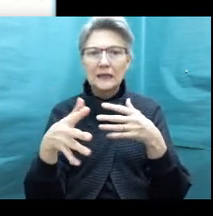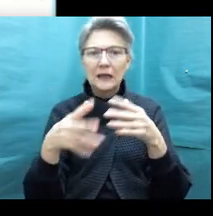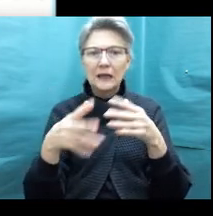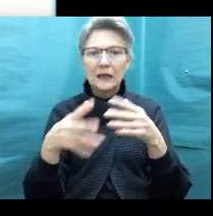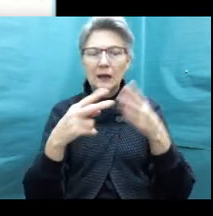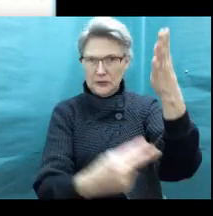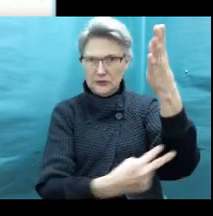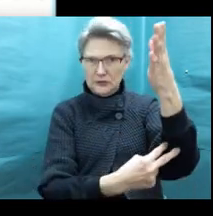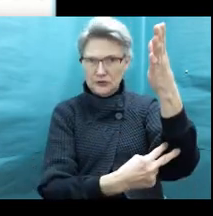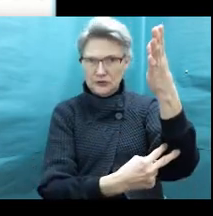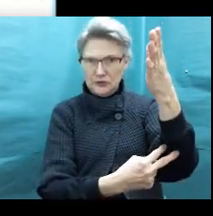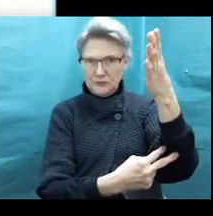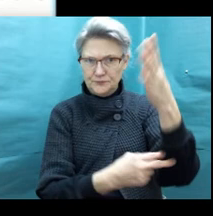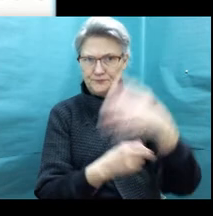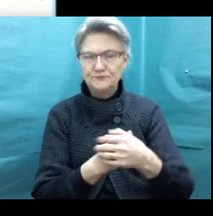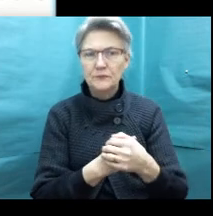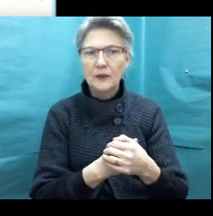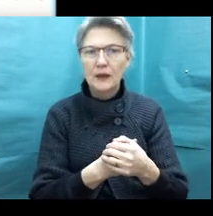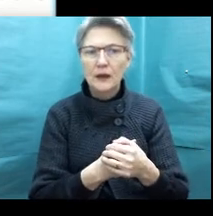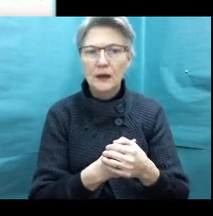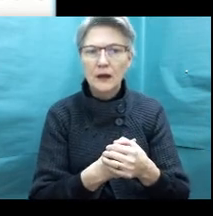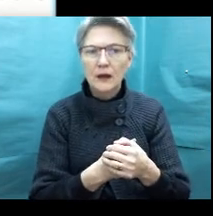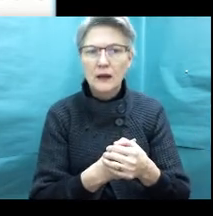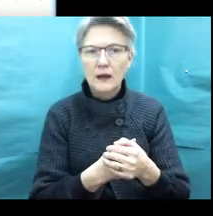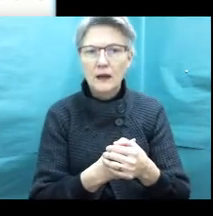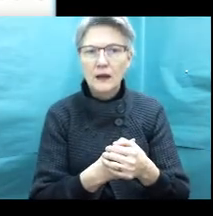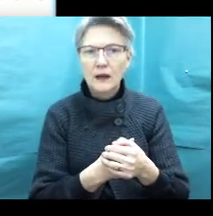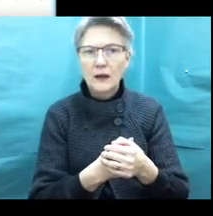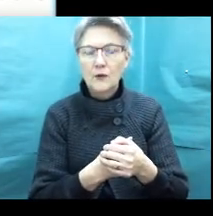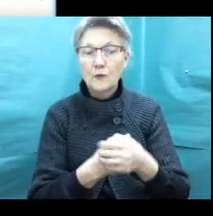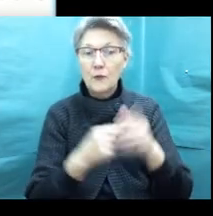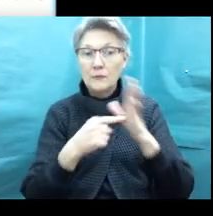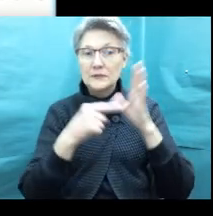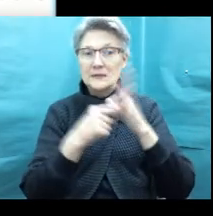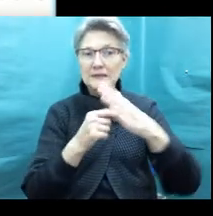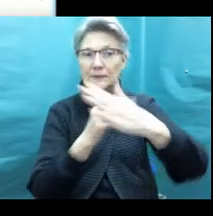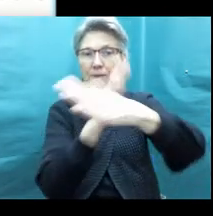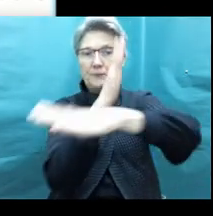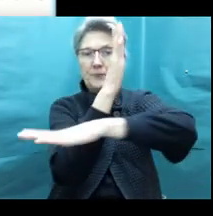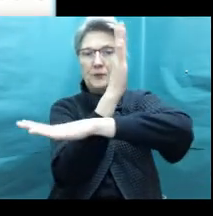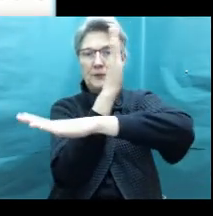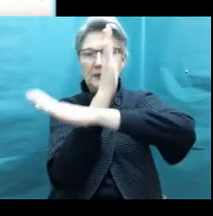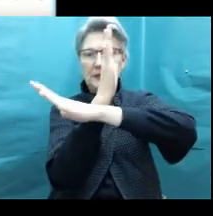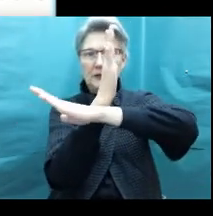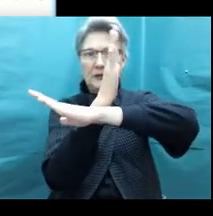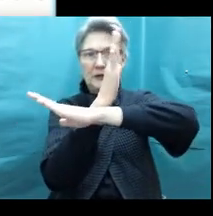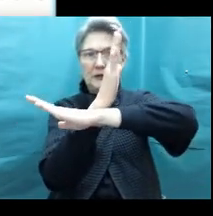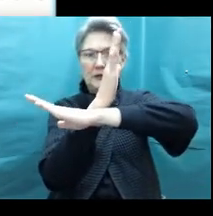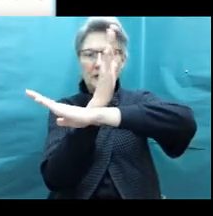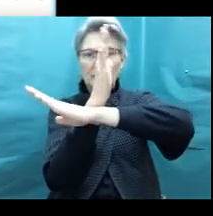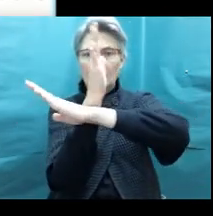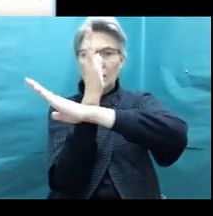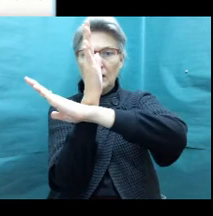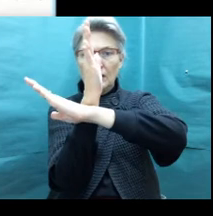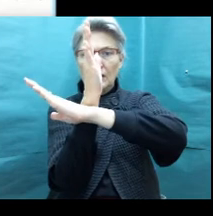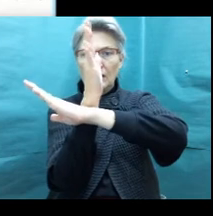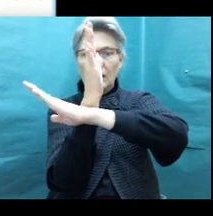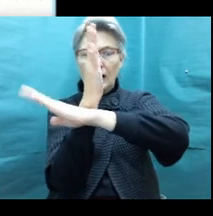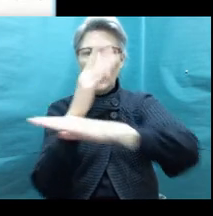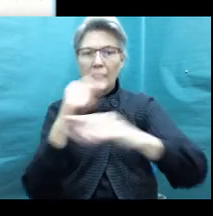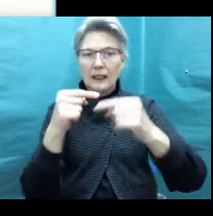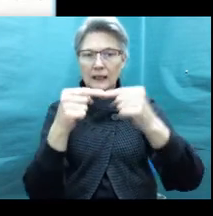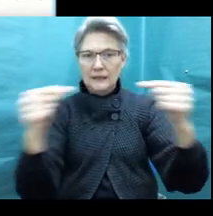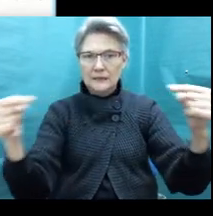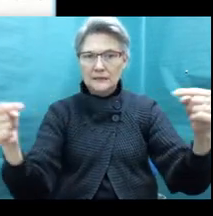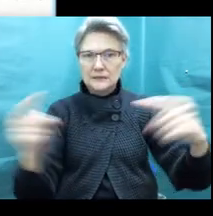okay. So the Golden Gate Bridge is representing perpendicular lines. Perpendicular